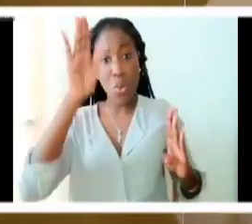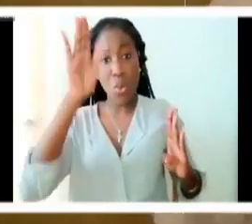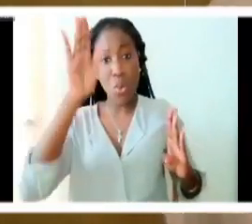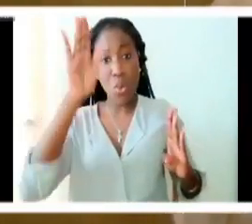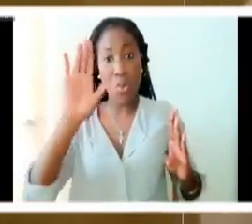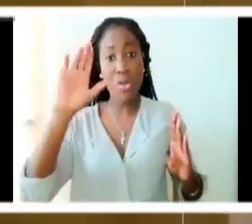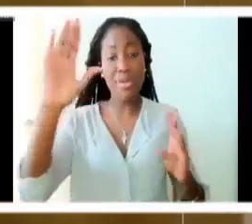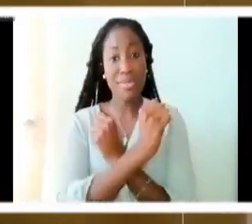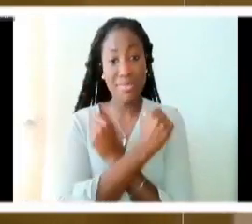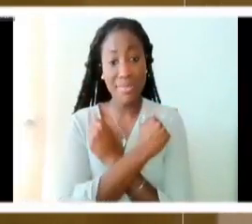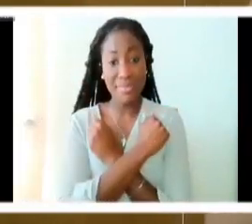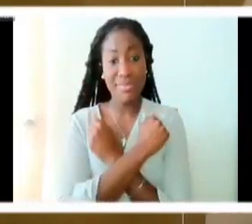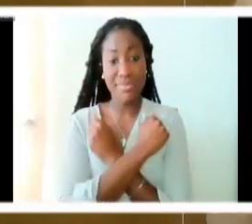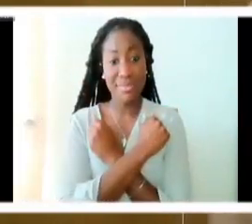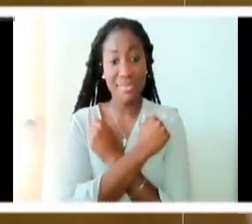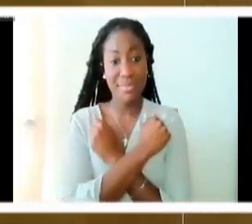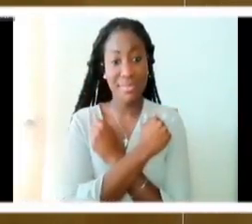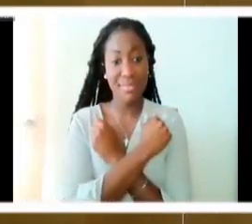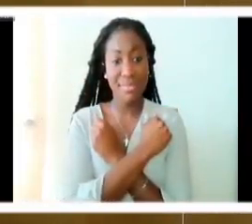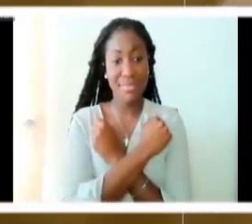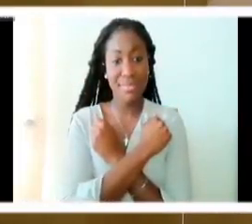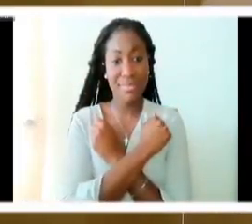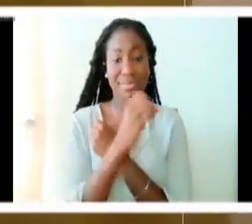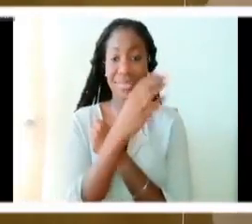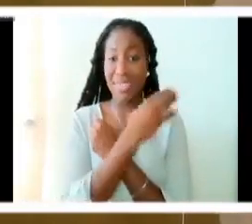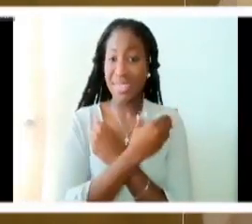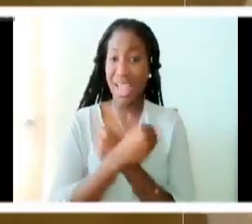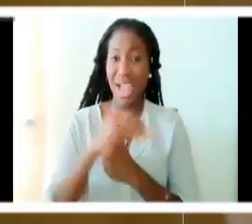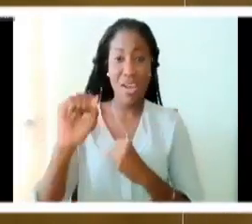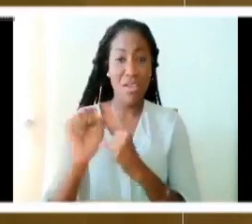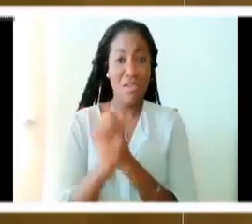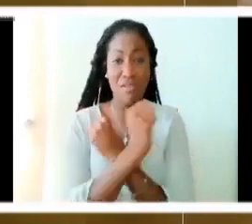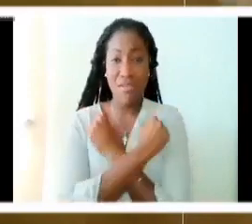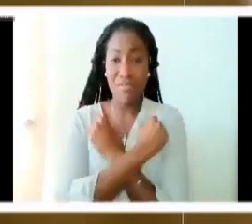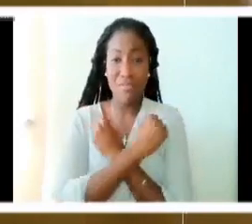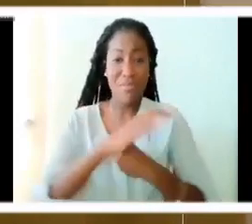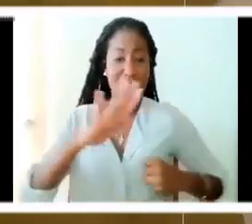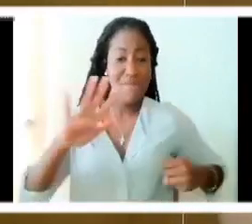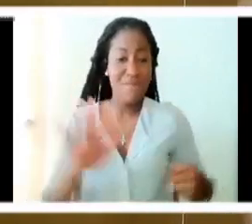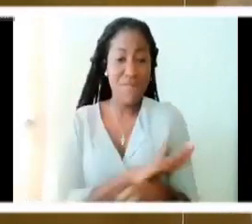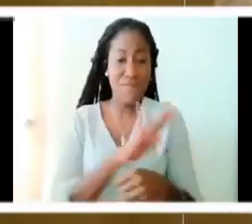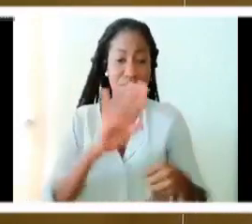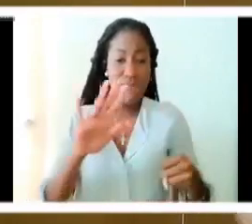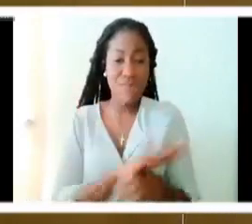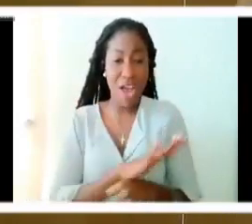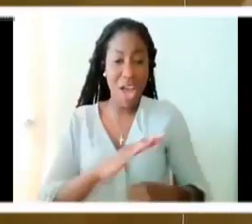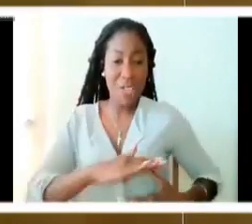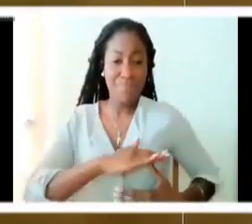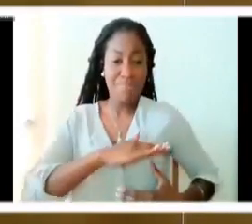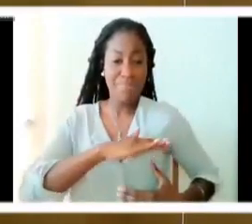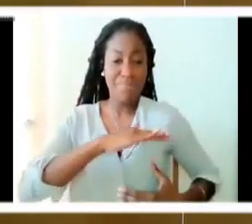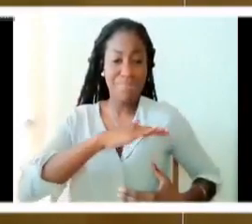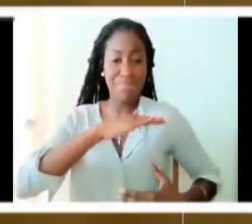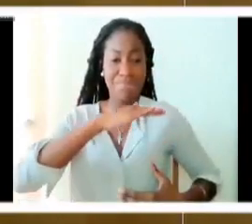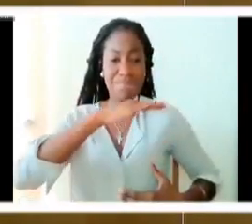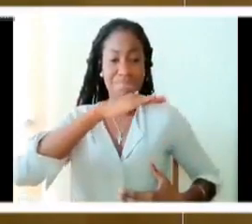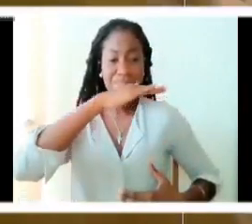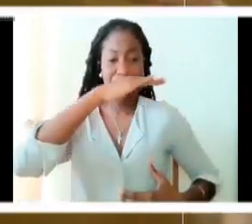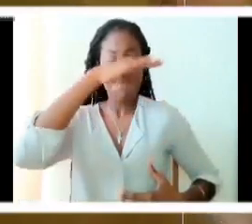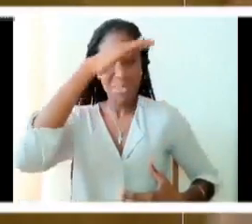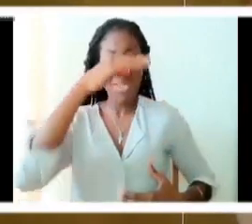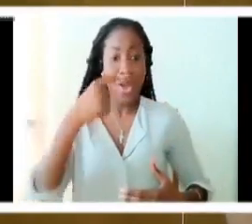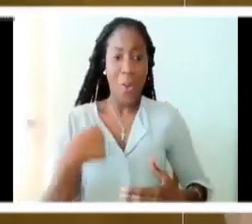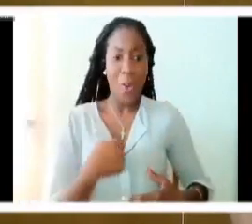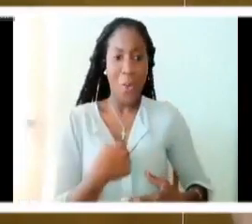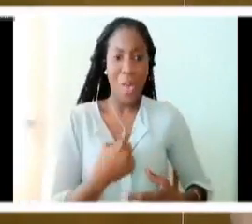this love consumed you from inside and filled you from inside we could not help but want to share that love with